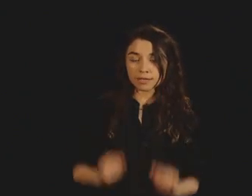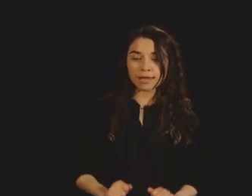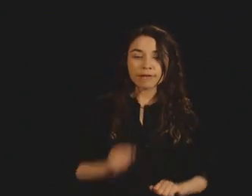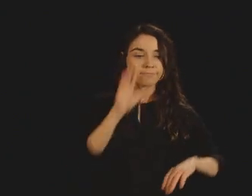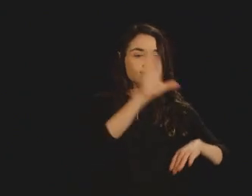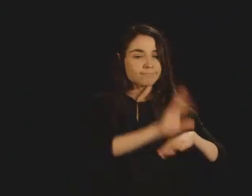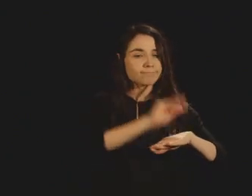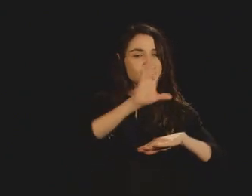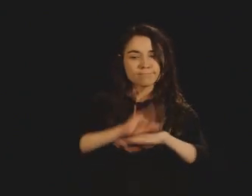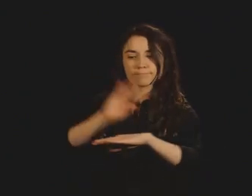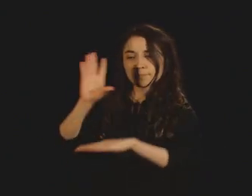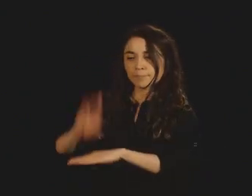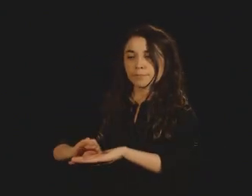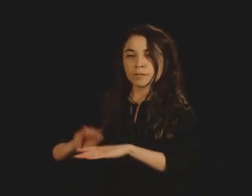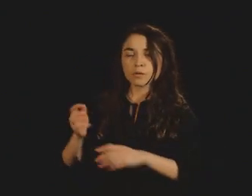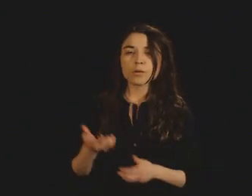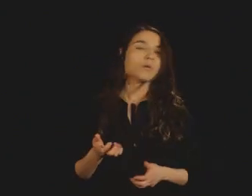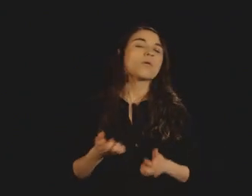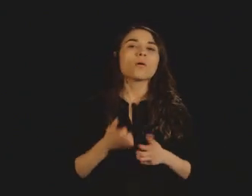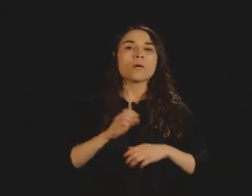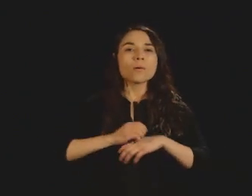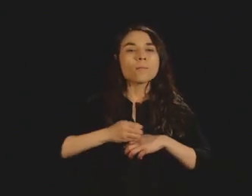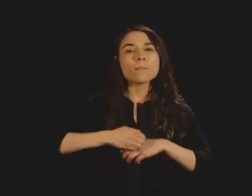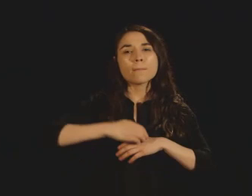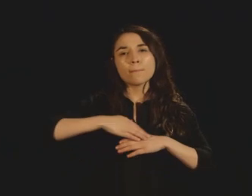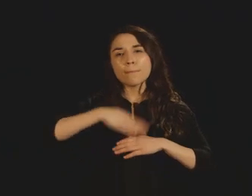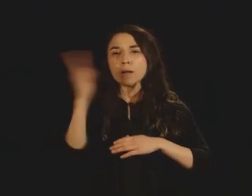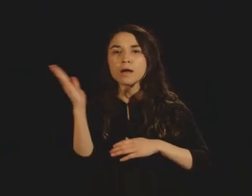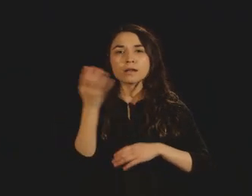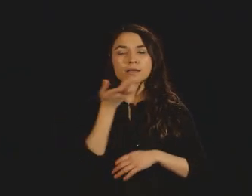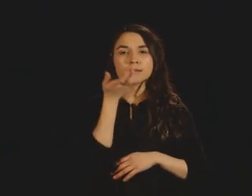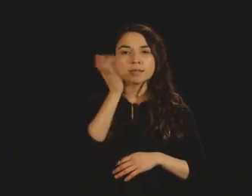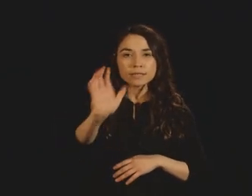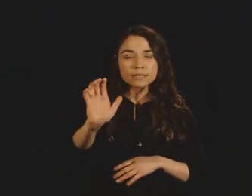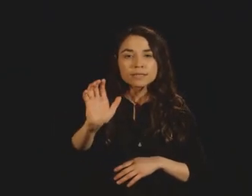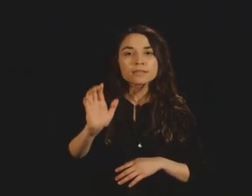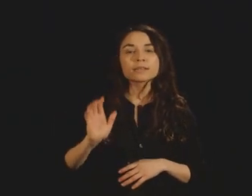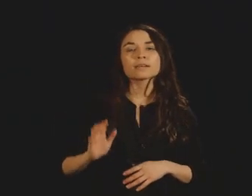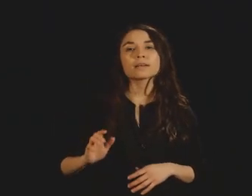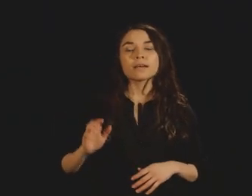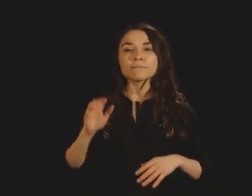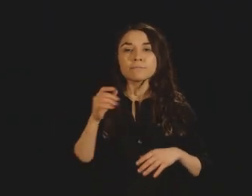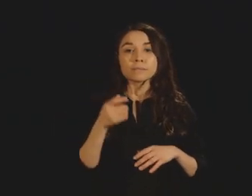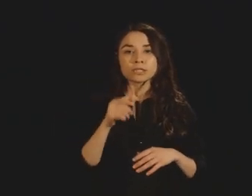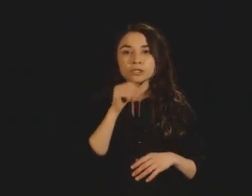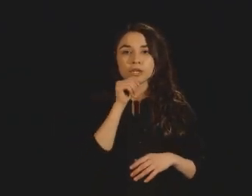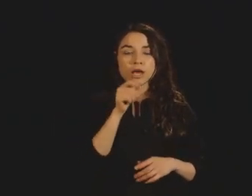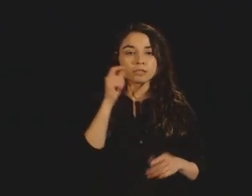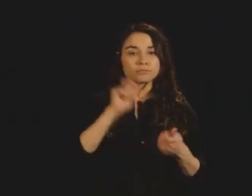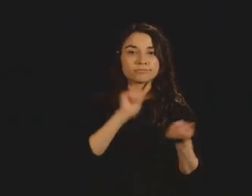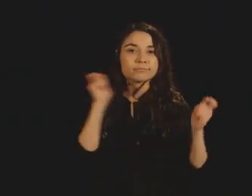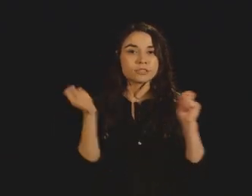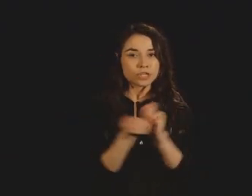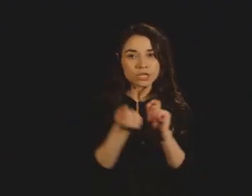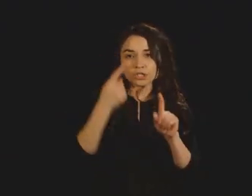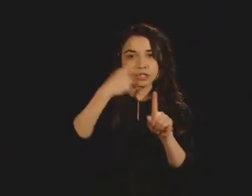and its temperature not change. In fact, because your body is 60% water,